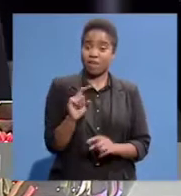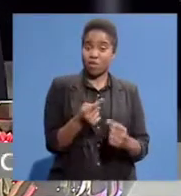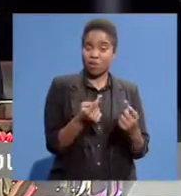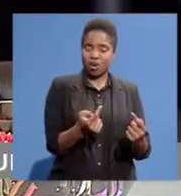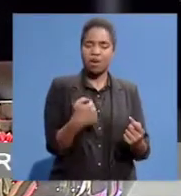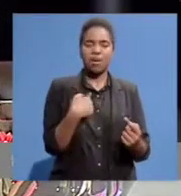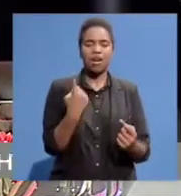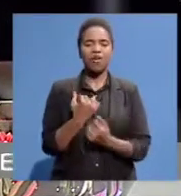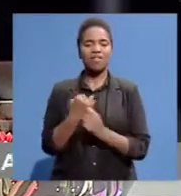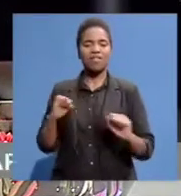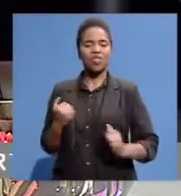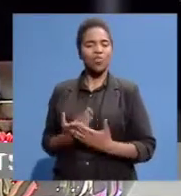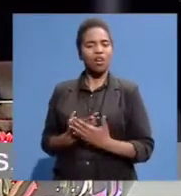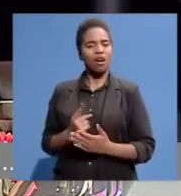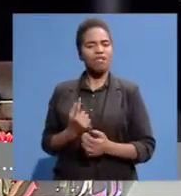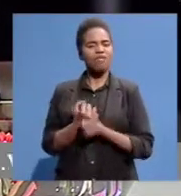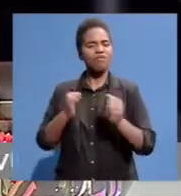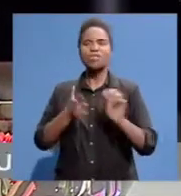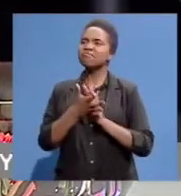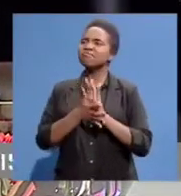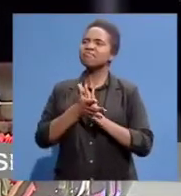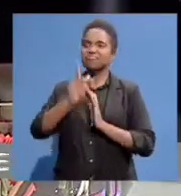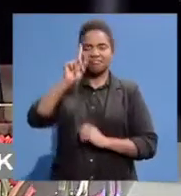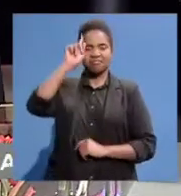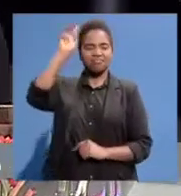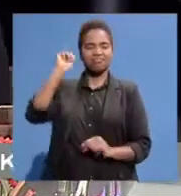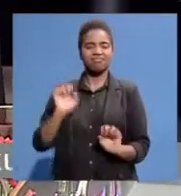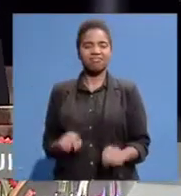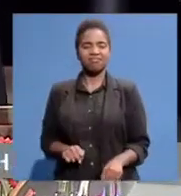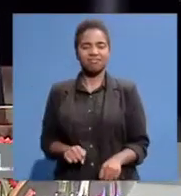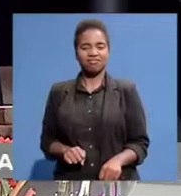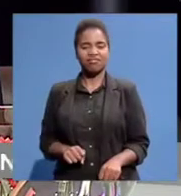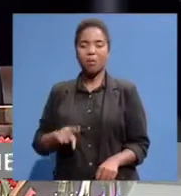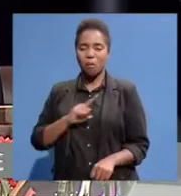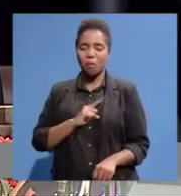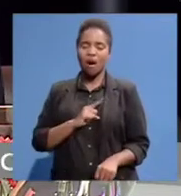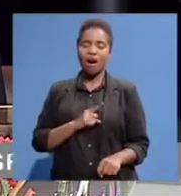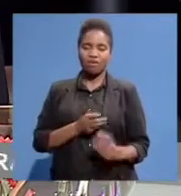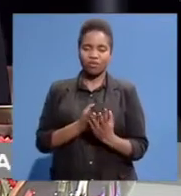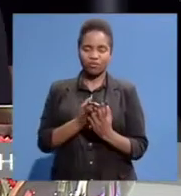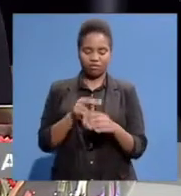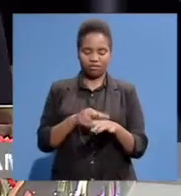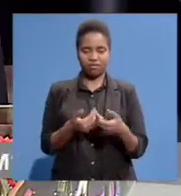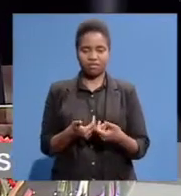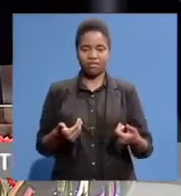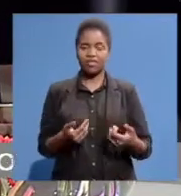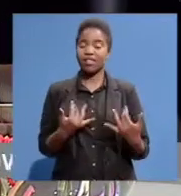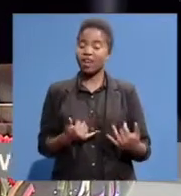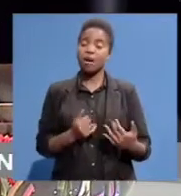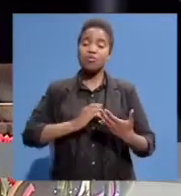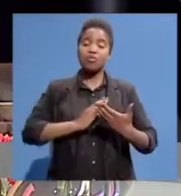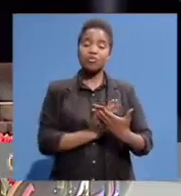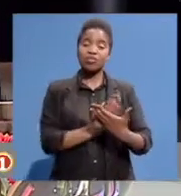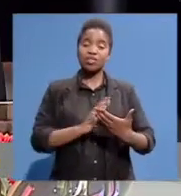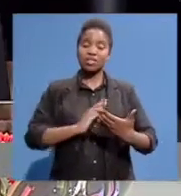us that freedom As well as the other Freedom fighters Who did their thing And there you have it South Africa A testimony Of how music Was used at the